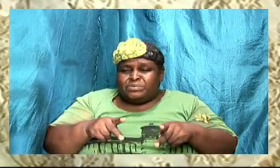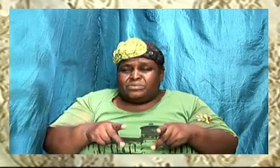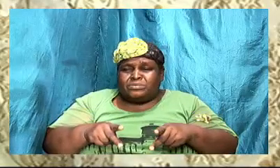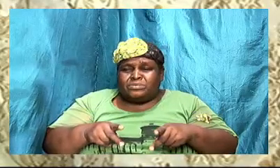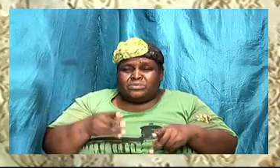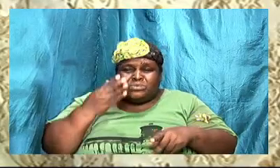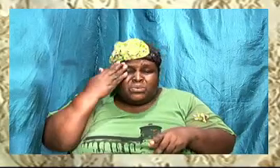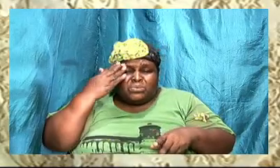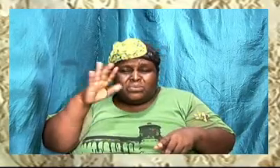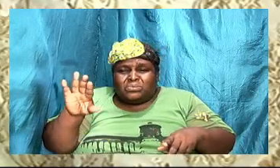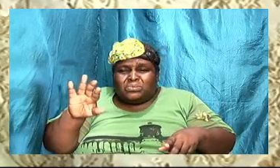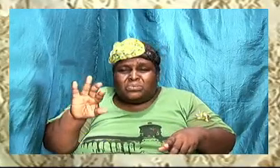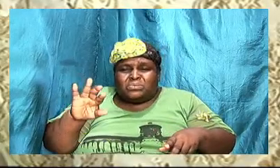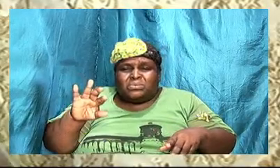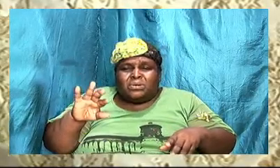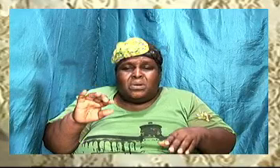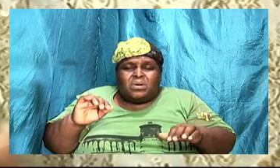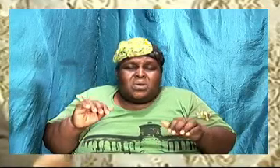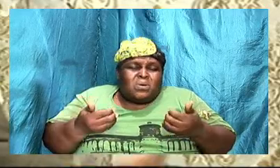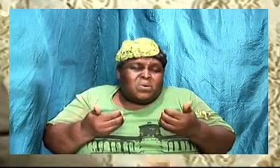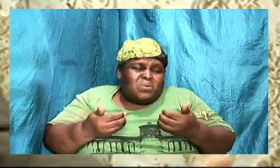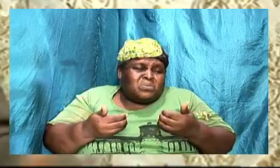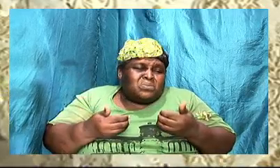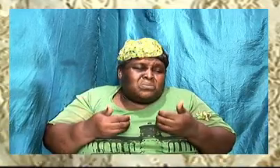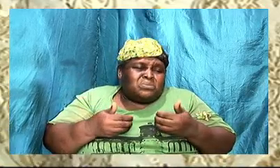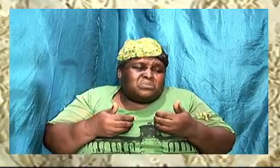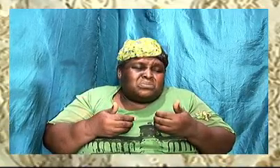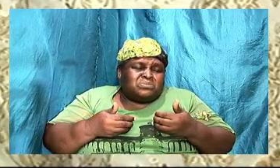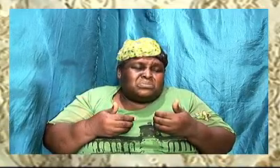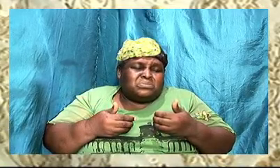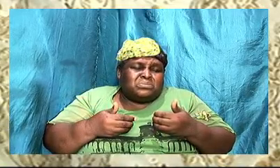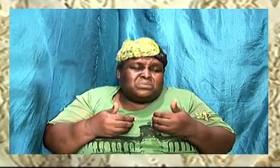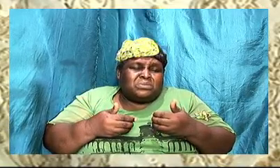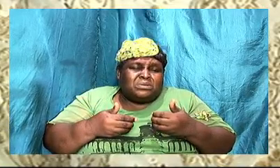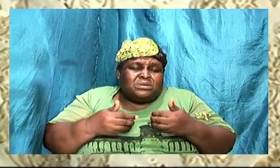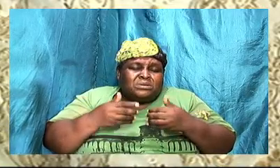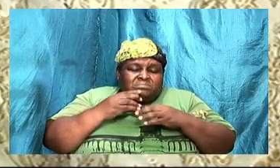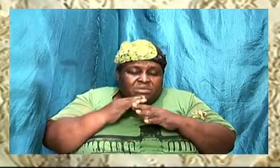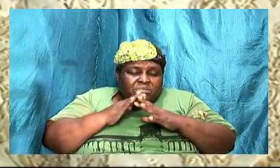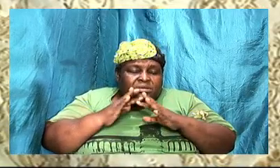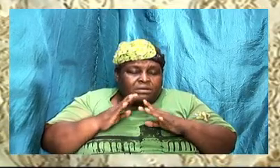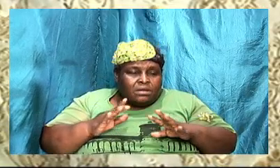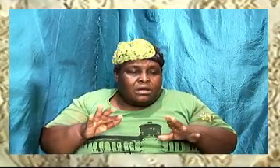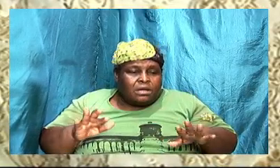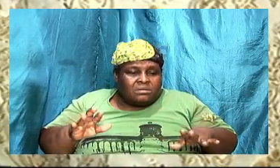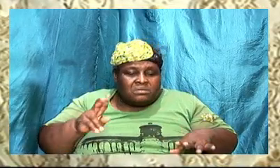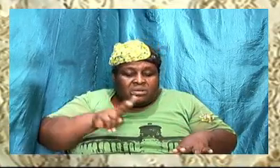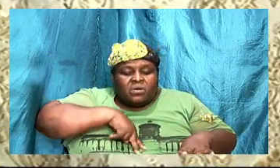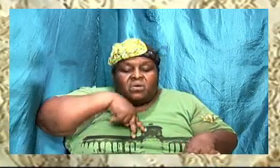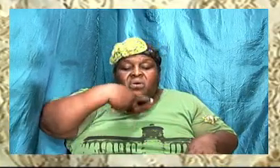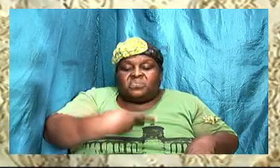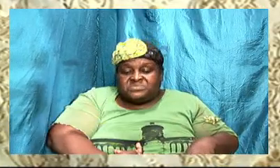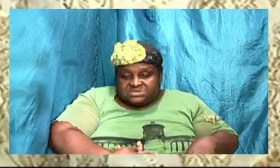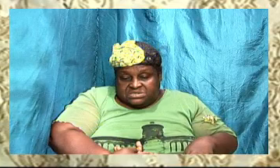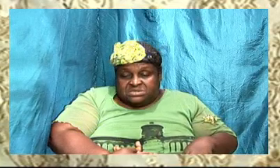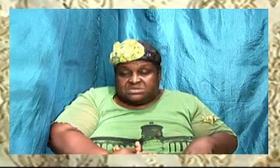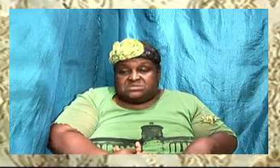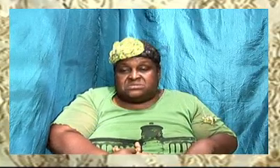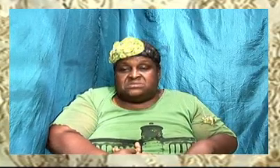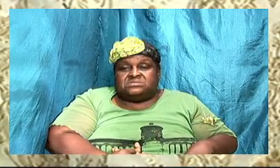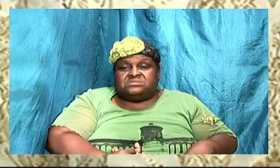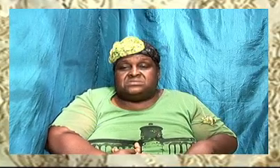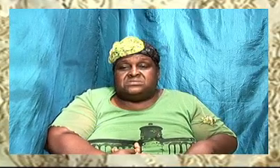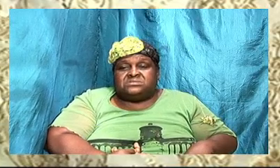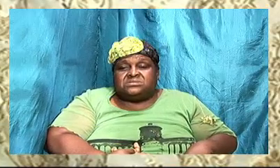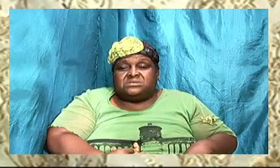really they don't want to say. But it is important that we remain